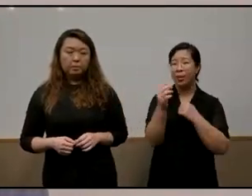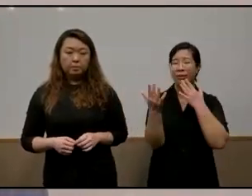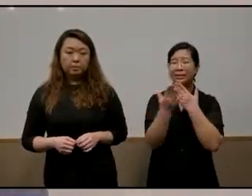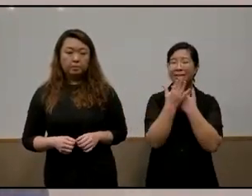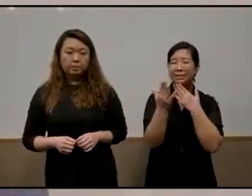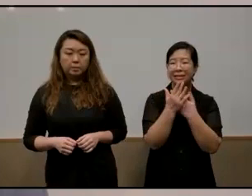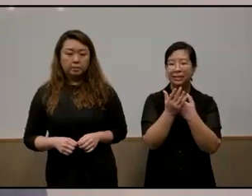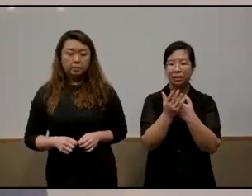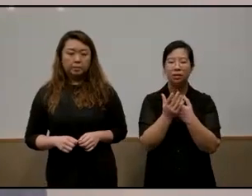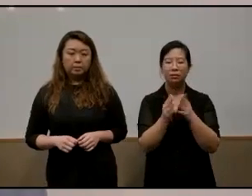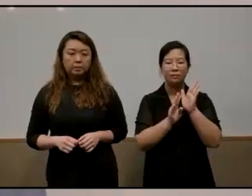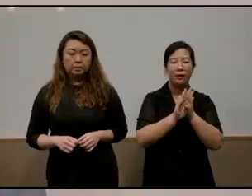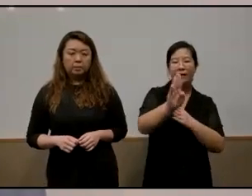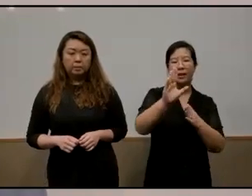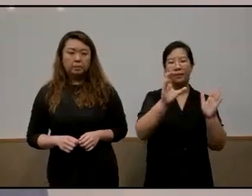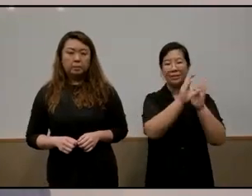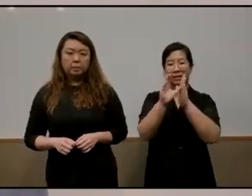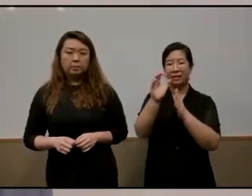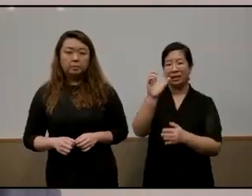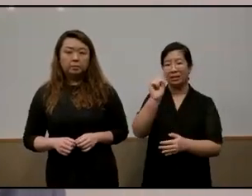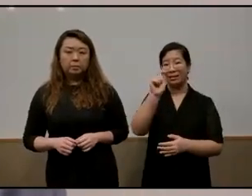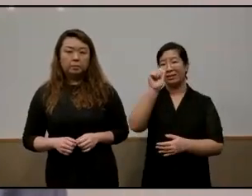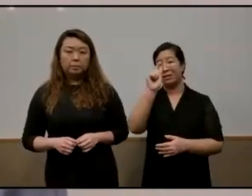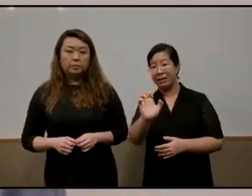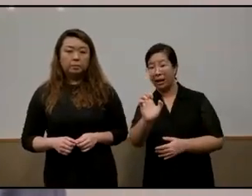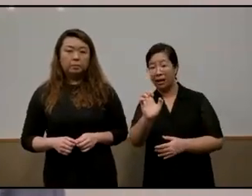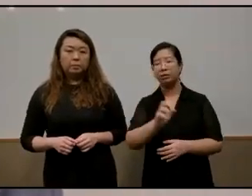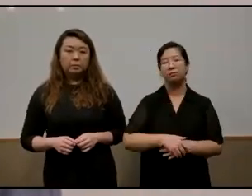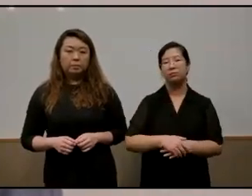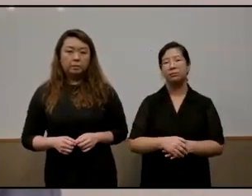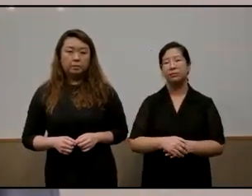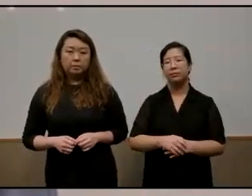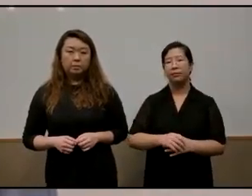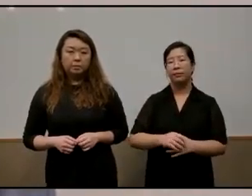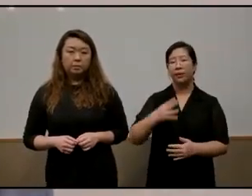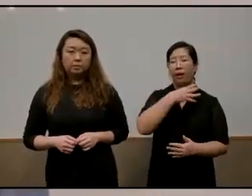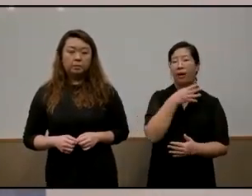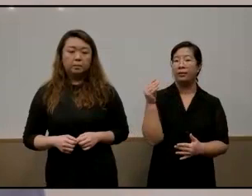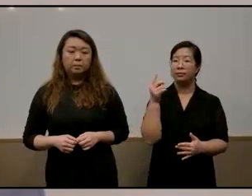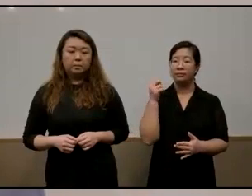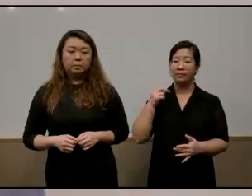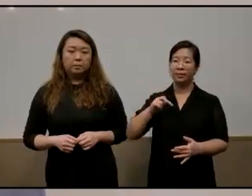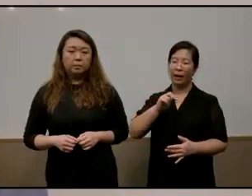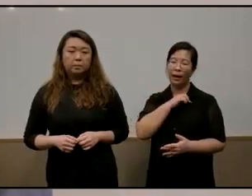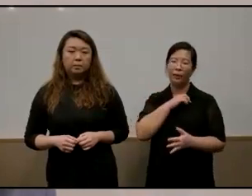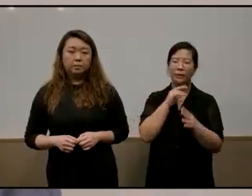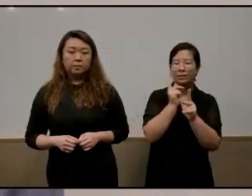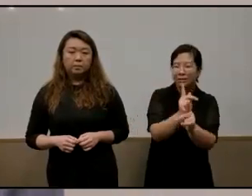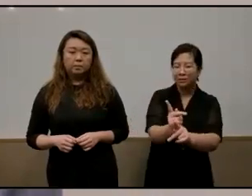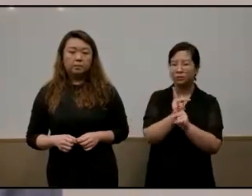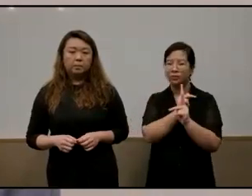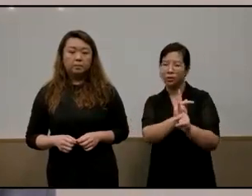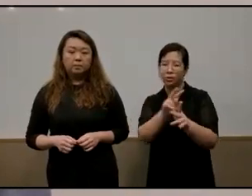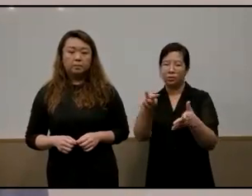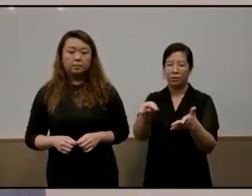city state going it's not easy to make a national city state going and our delicate dance is very reminiscent